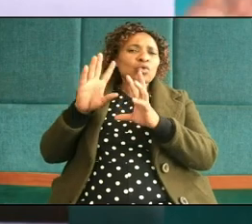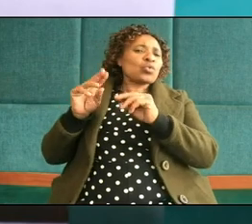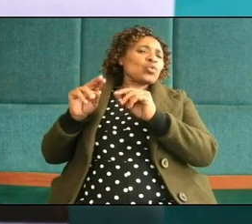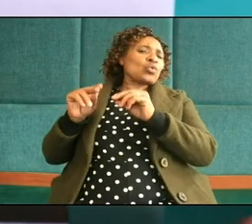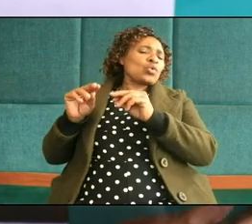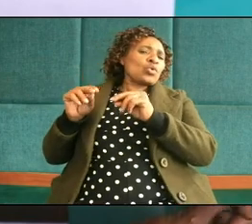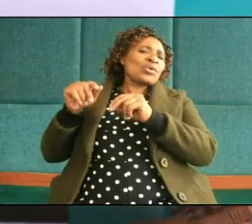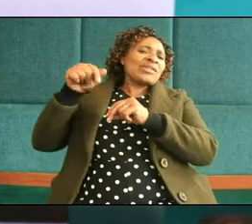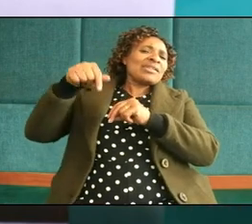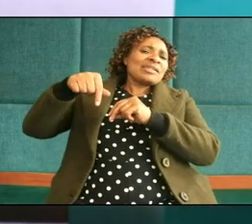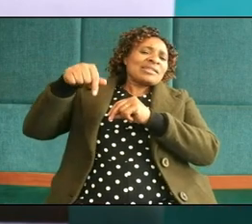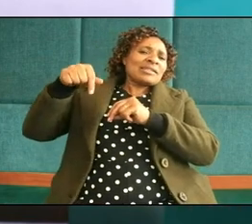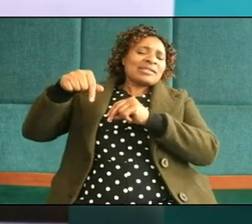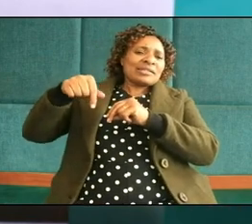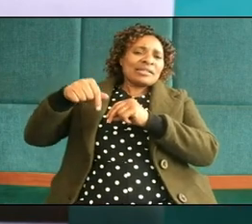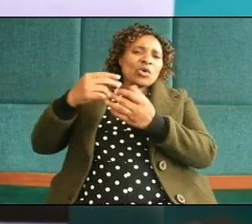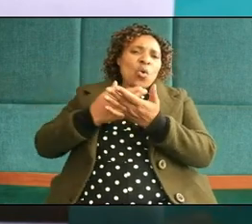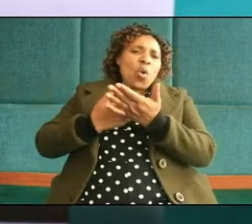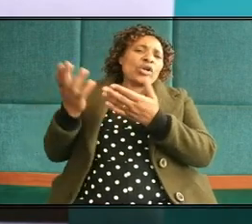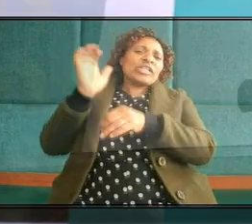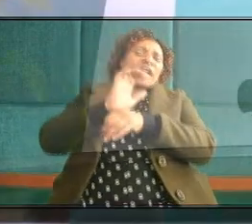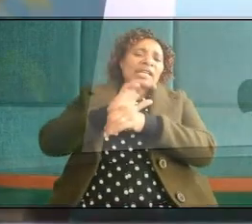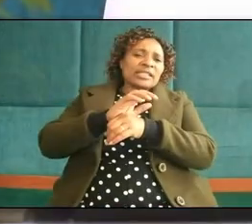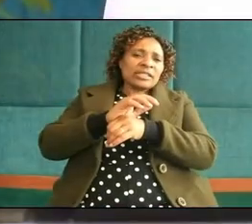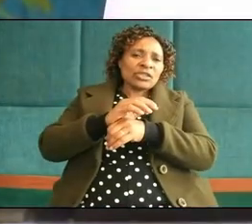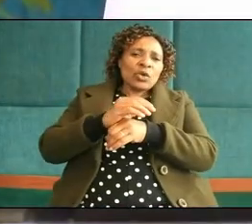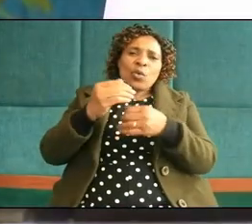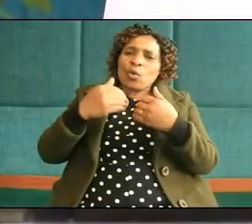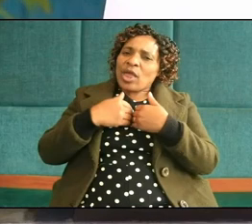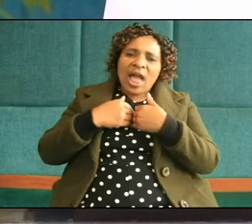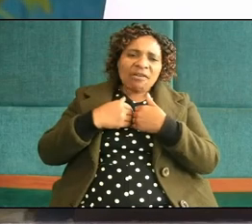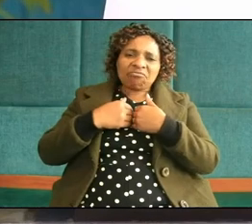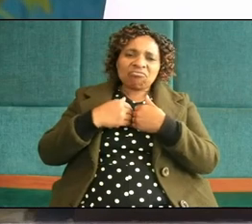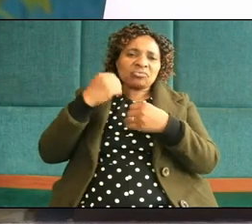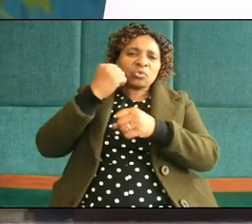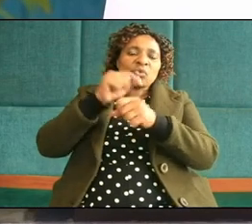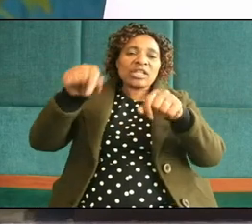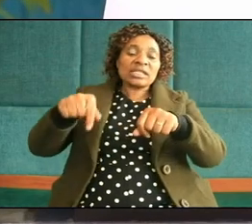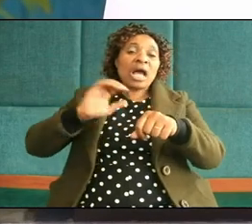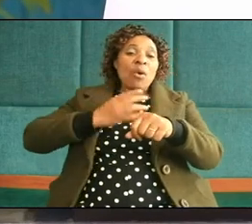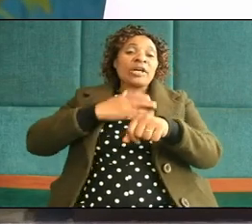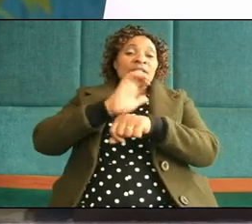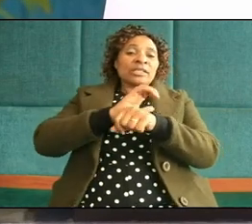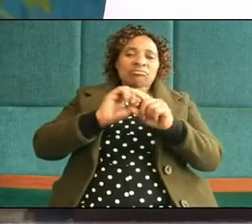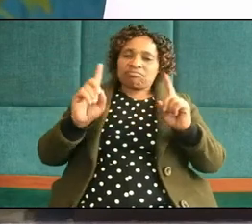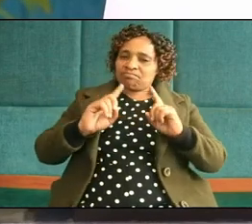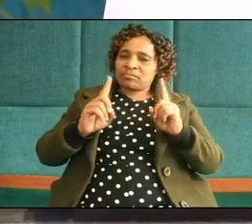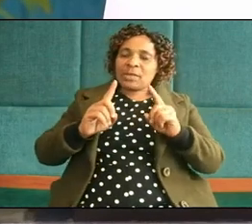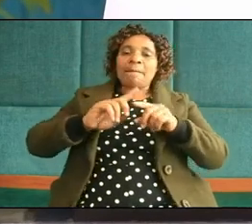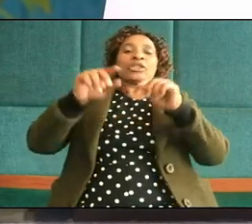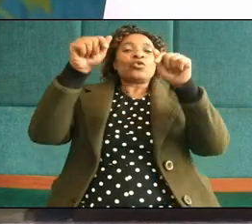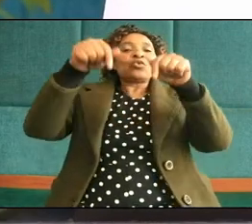this is this this church is holy we do not have abuse in our churches but today we are going to